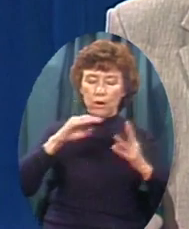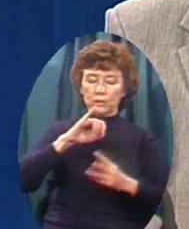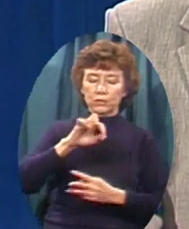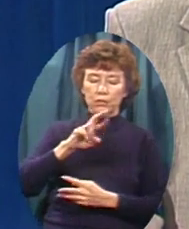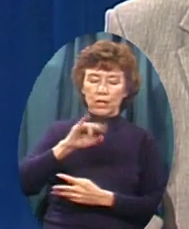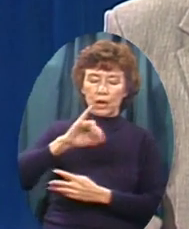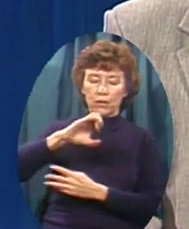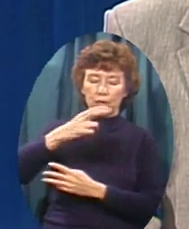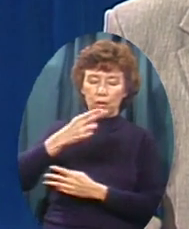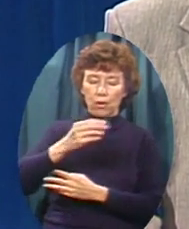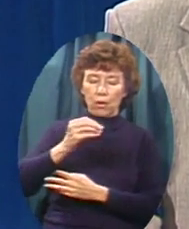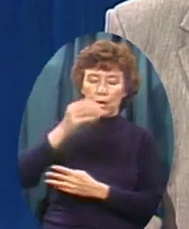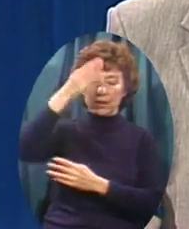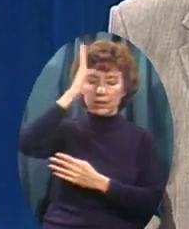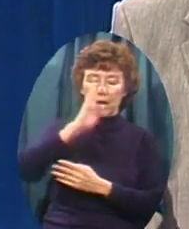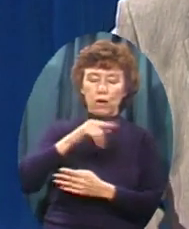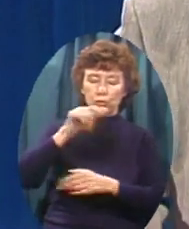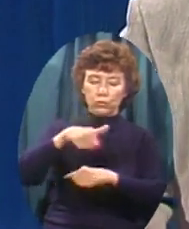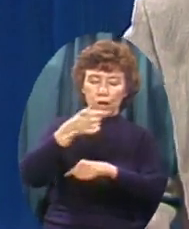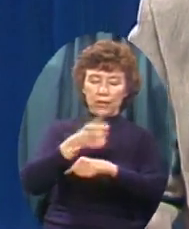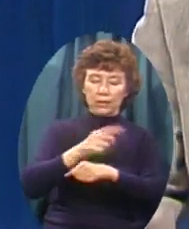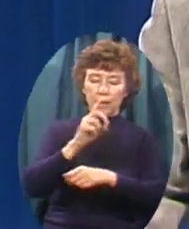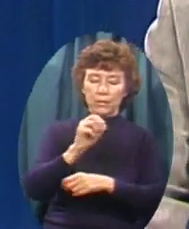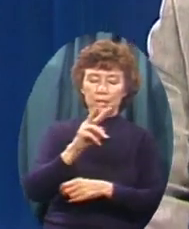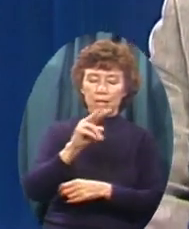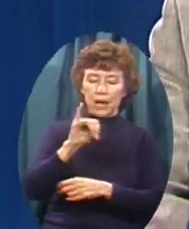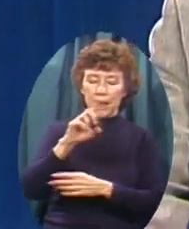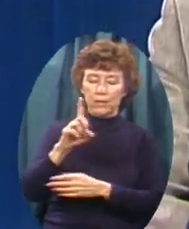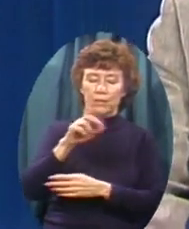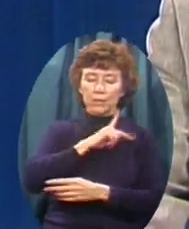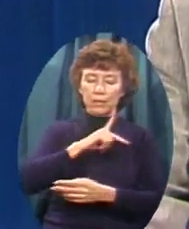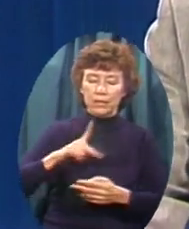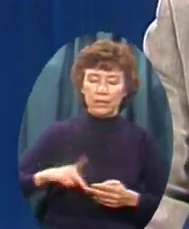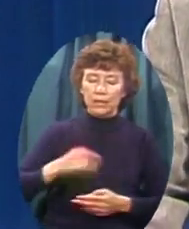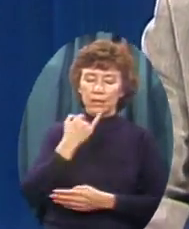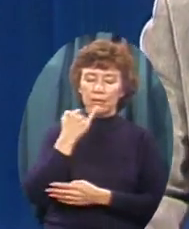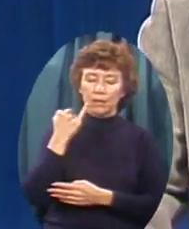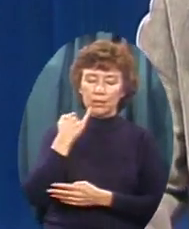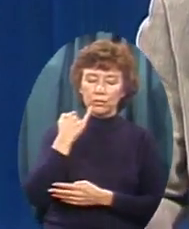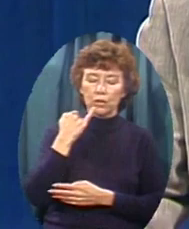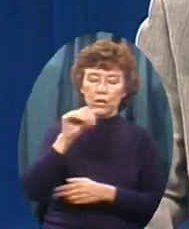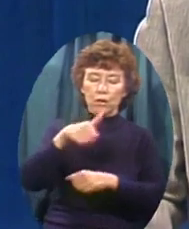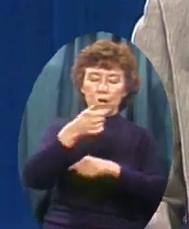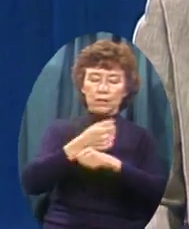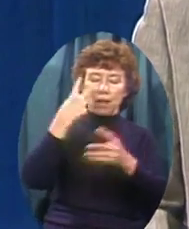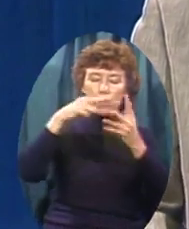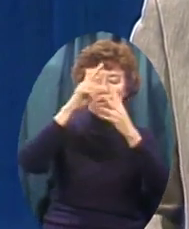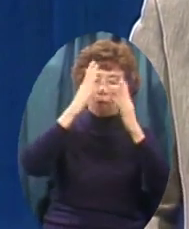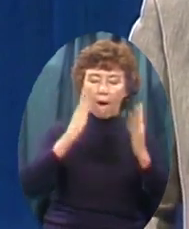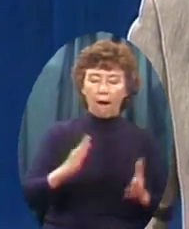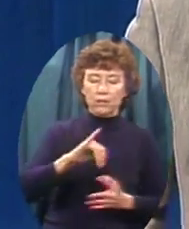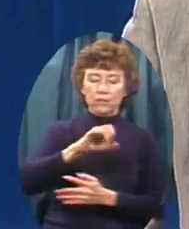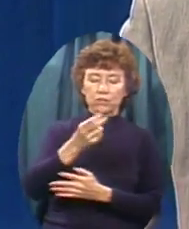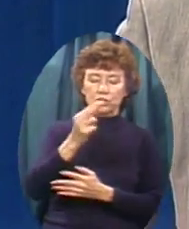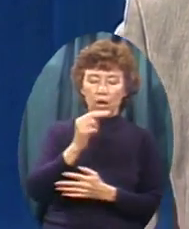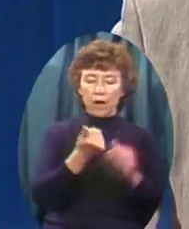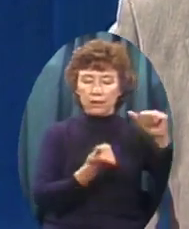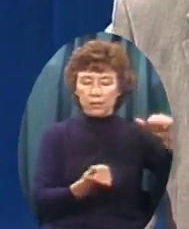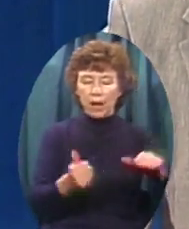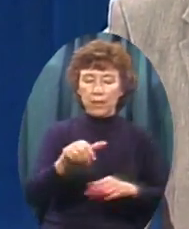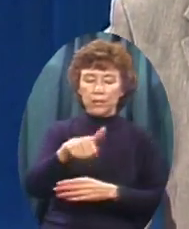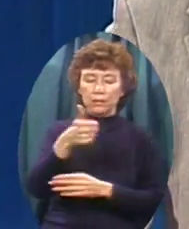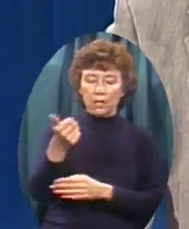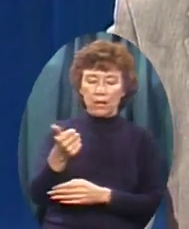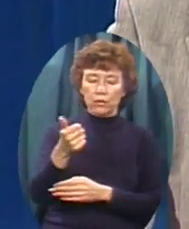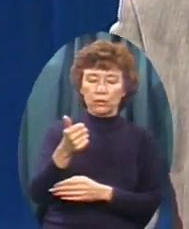Israel The God who raised up prophets Like Elijah and John the Baptist To confront sin In their generation And